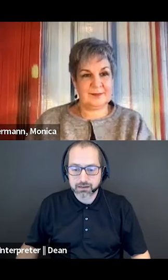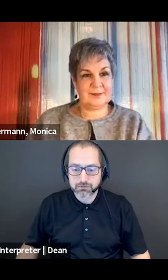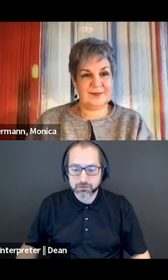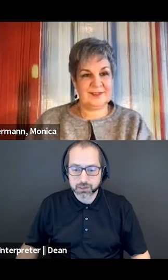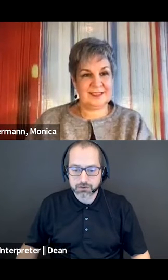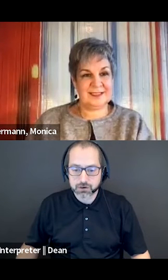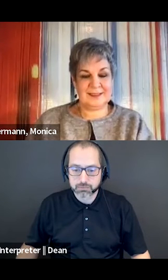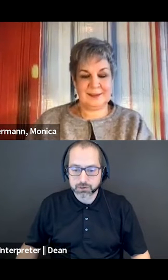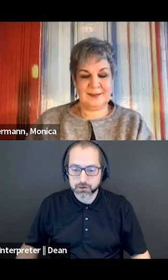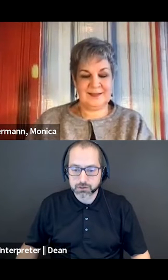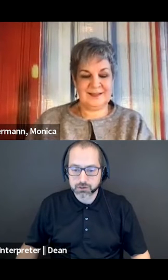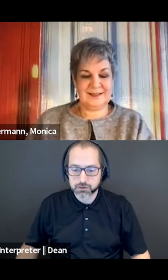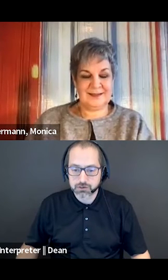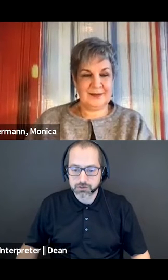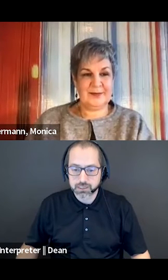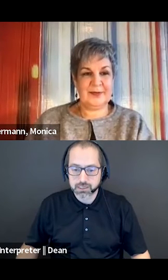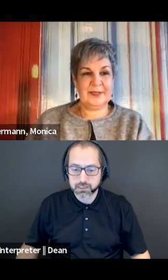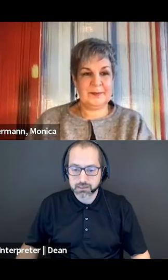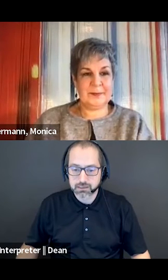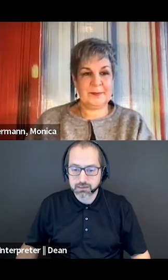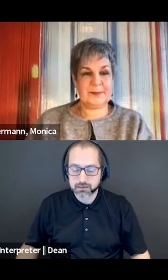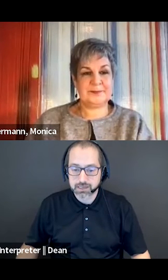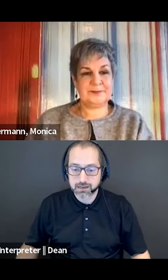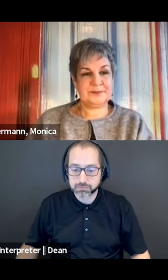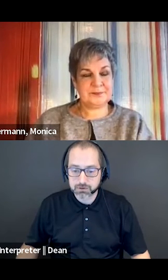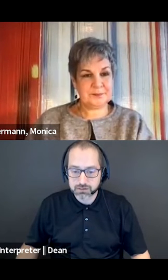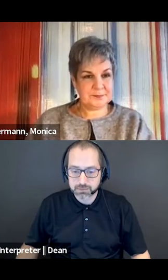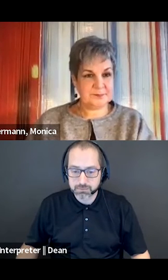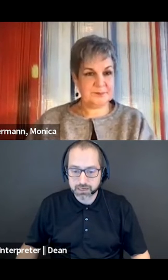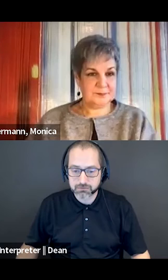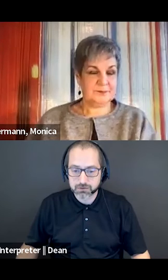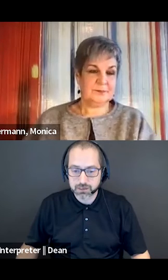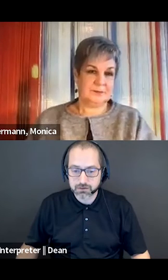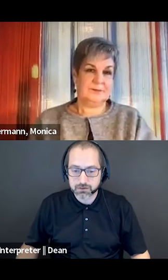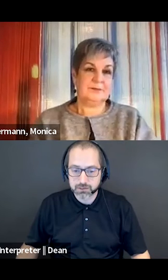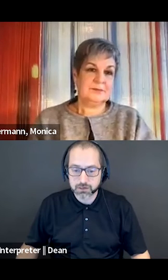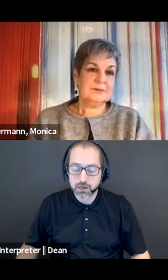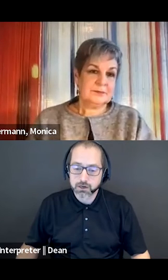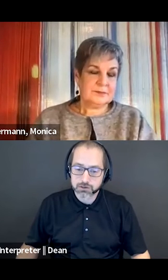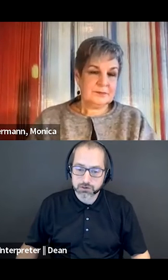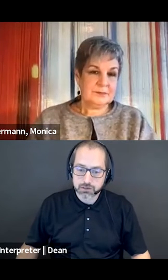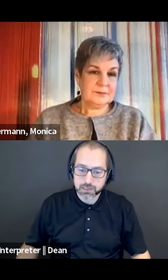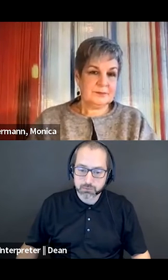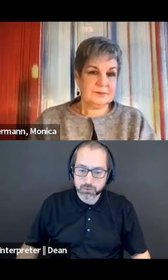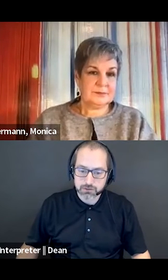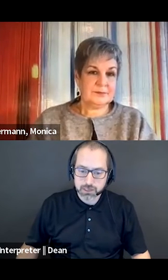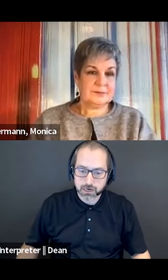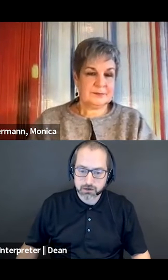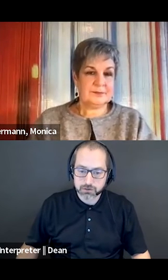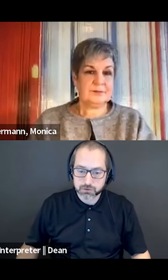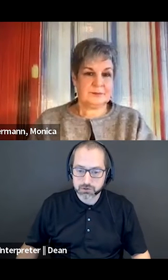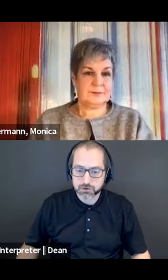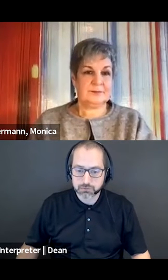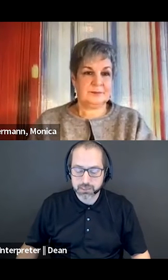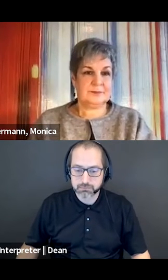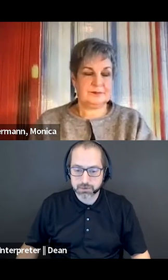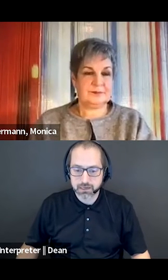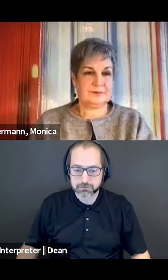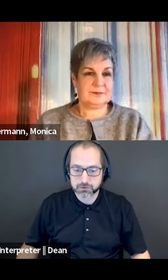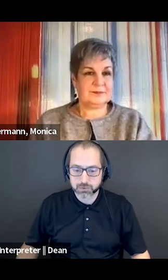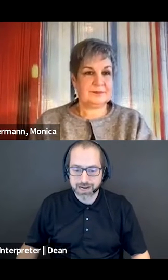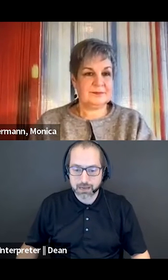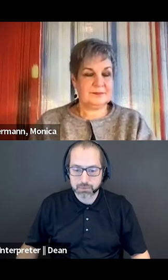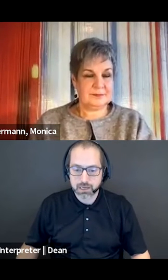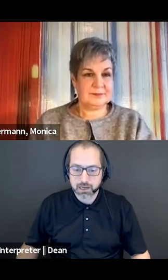should be paying for the interpreter? Should the deaf person be paying for the interpreter? Should the wheelchair user be